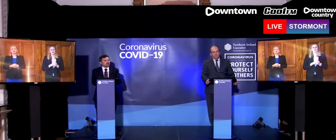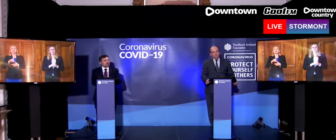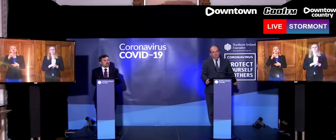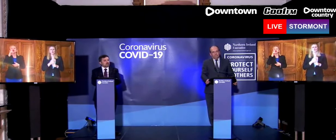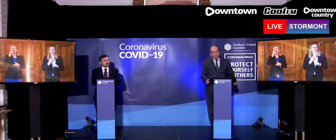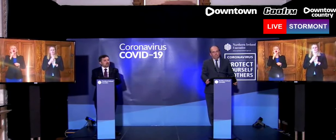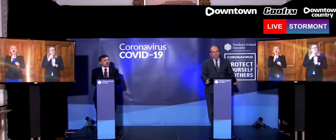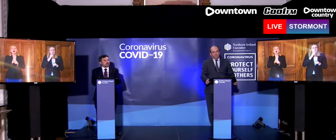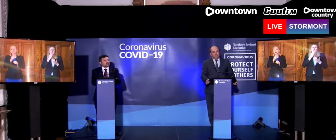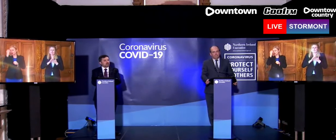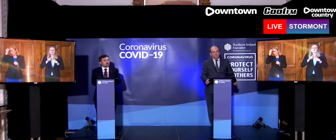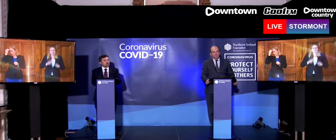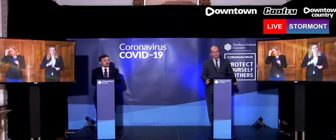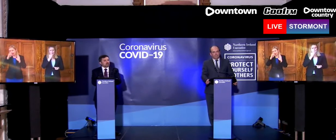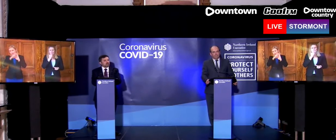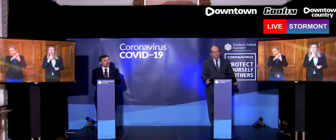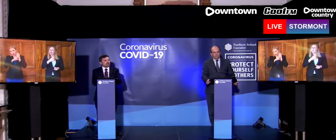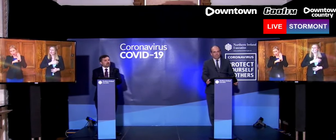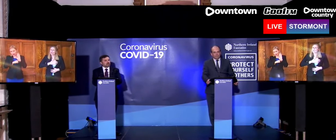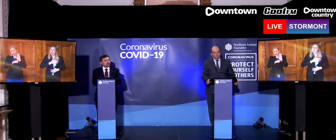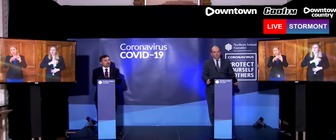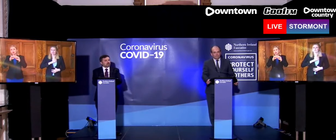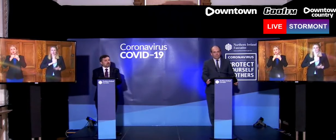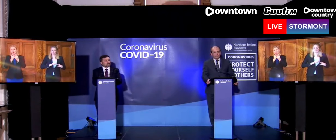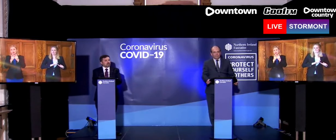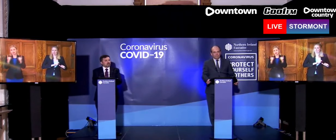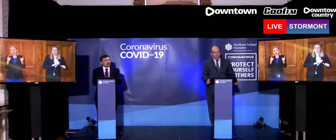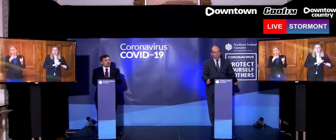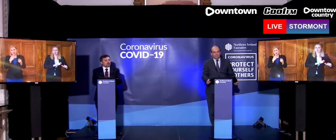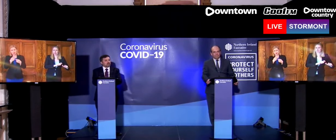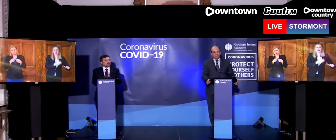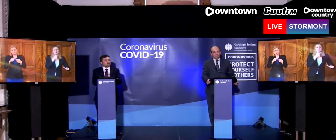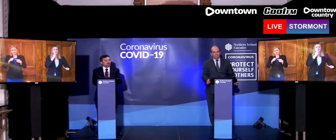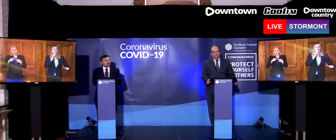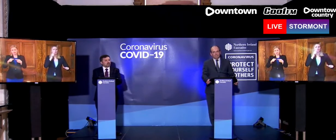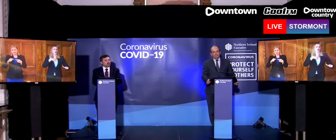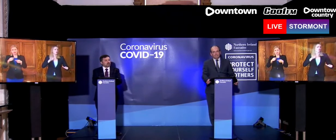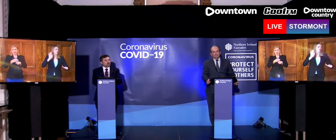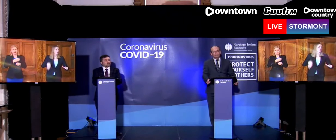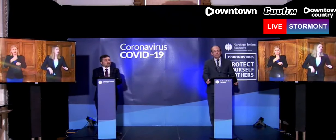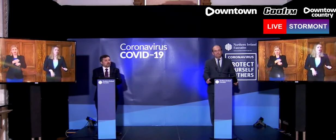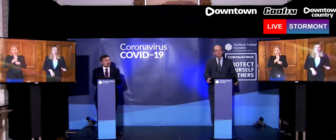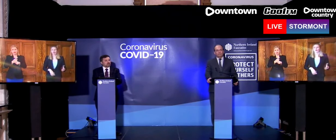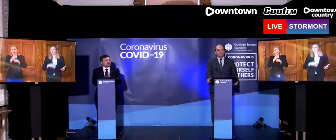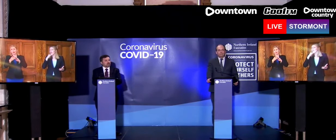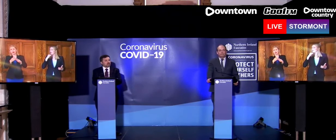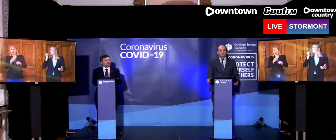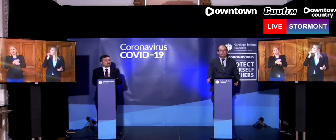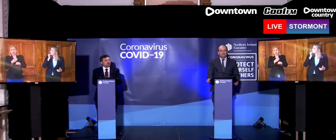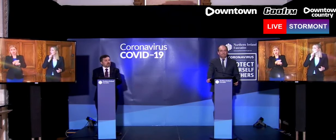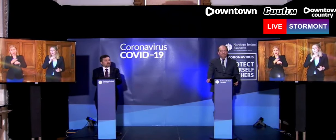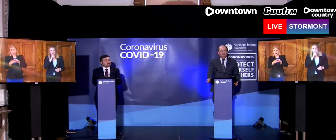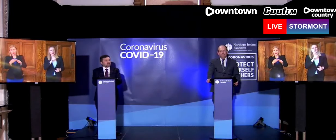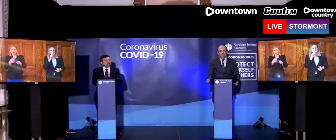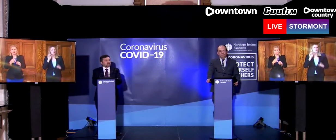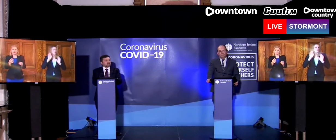the measures, but are you concerned that the longer that this goes on forward, there will be a slipping back as people inevitably get fed up following